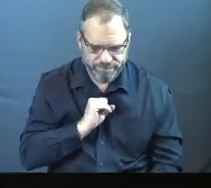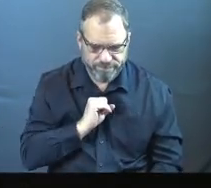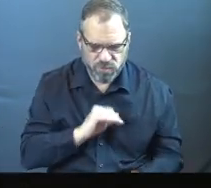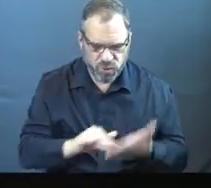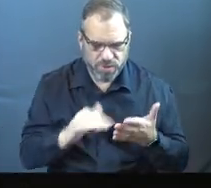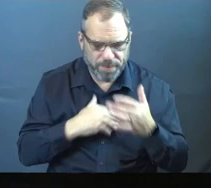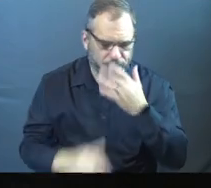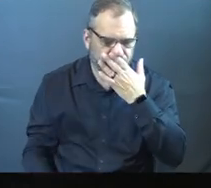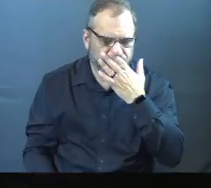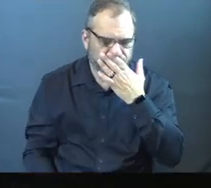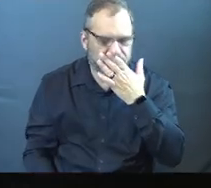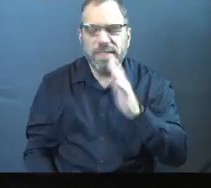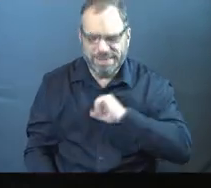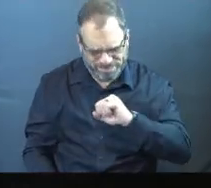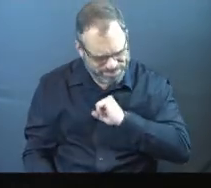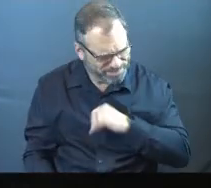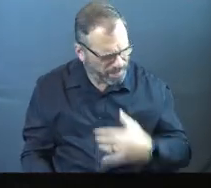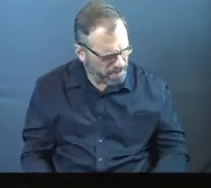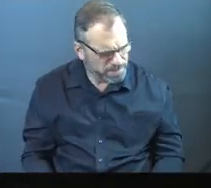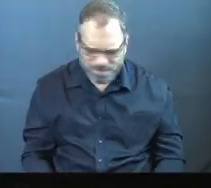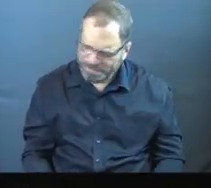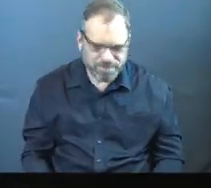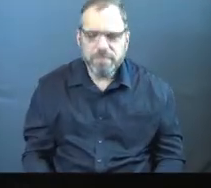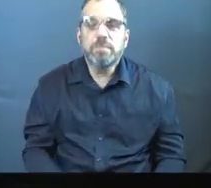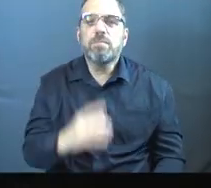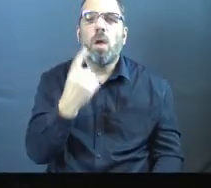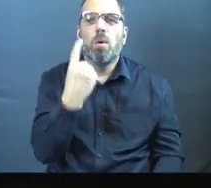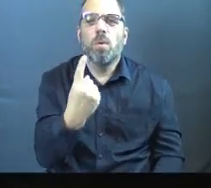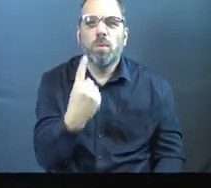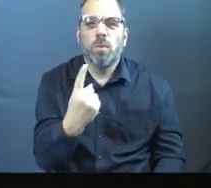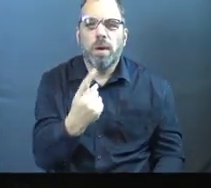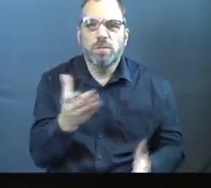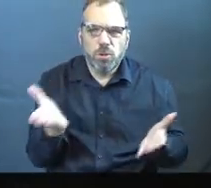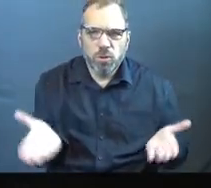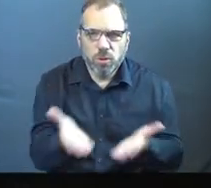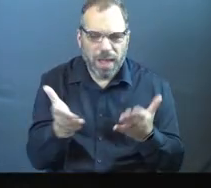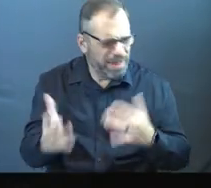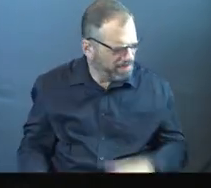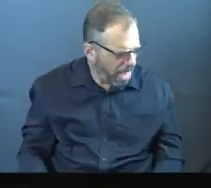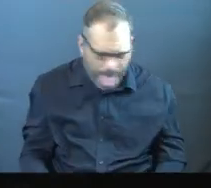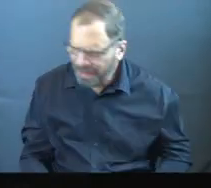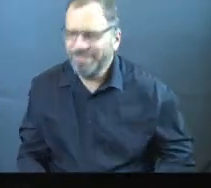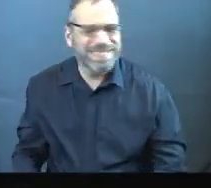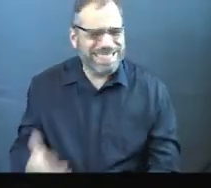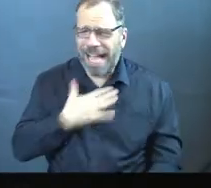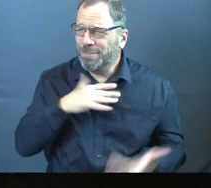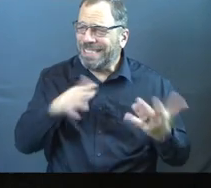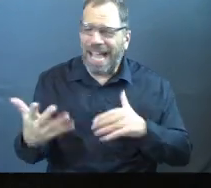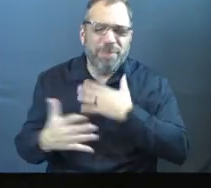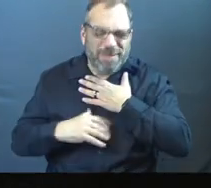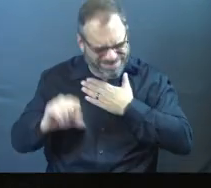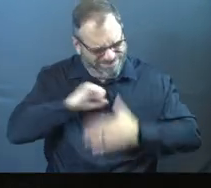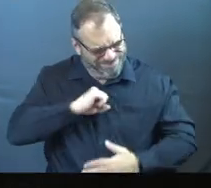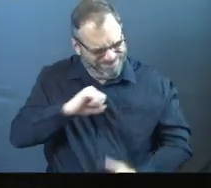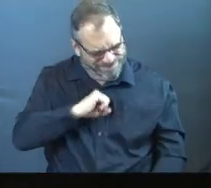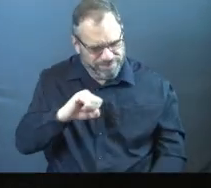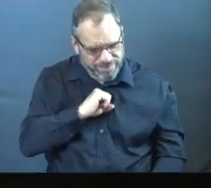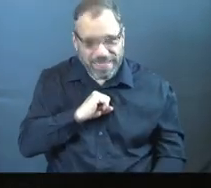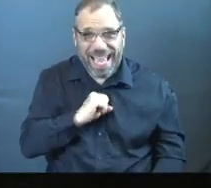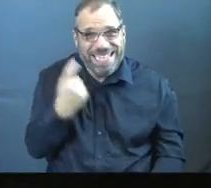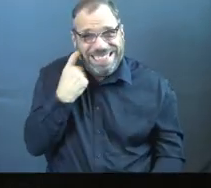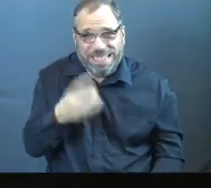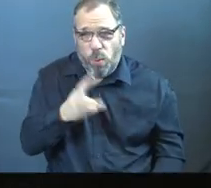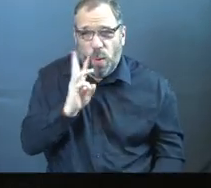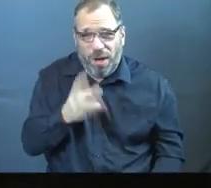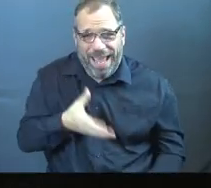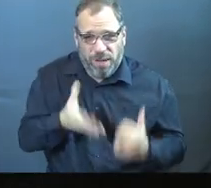Excuse me. Geez. One thing I want to encourage you, and I'm dying up here, folks, and I just drank